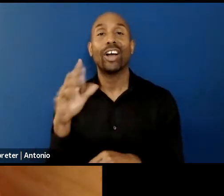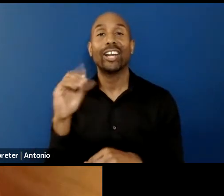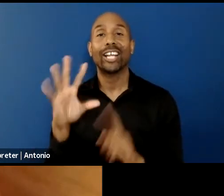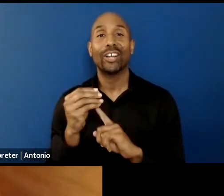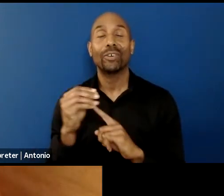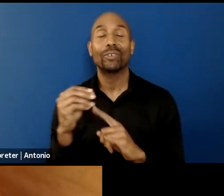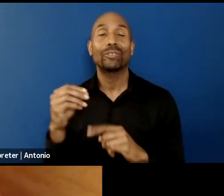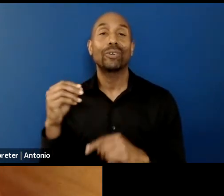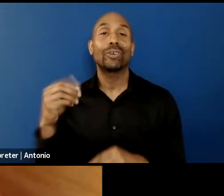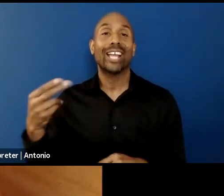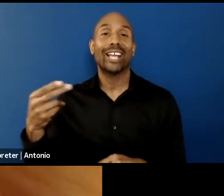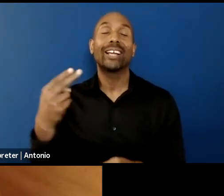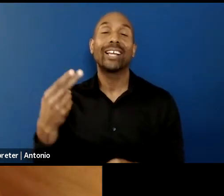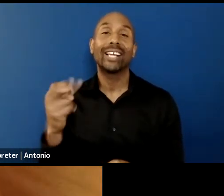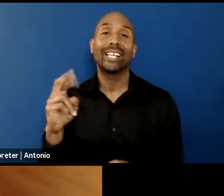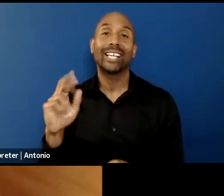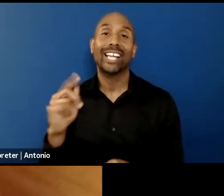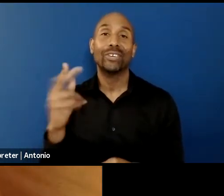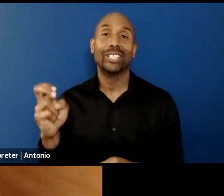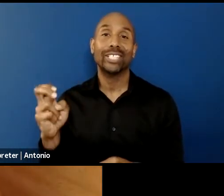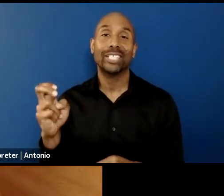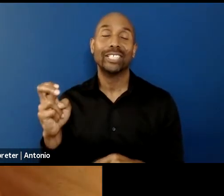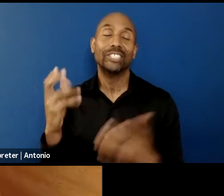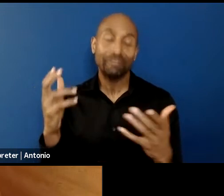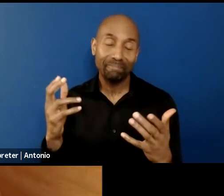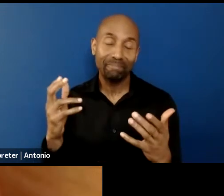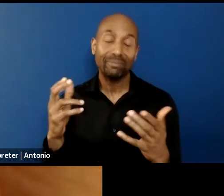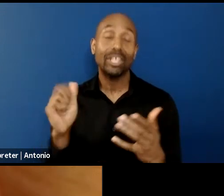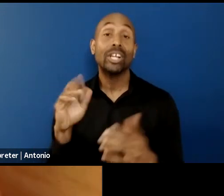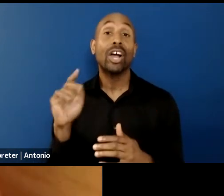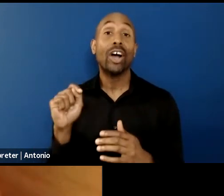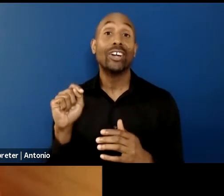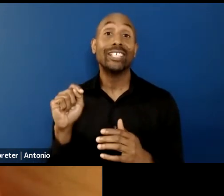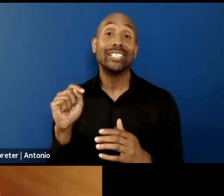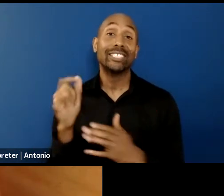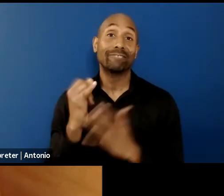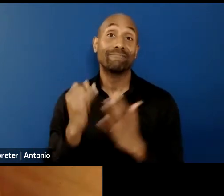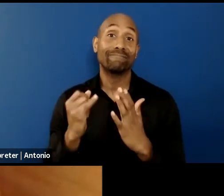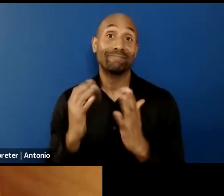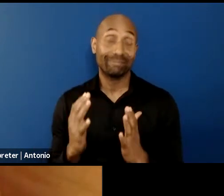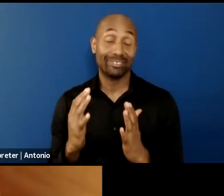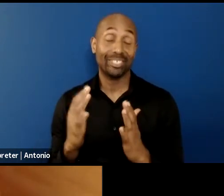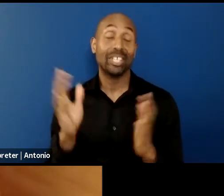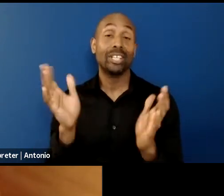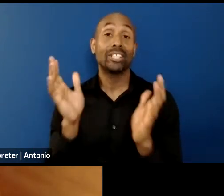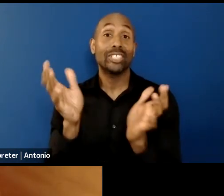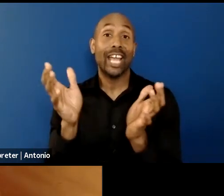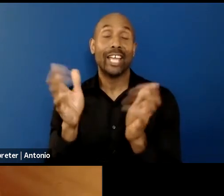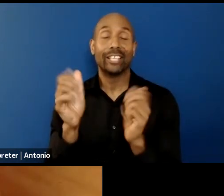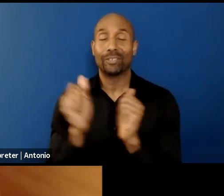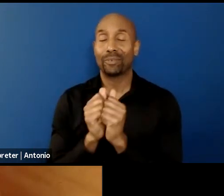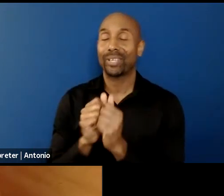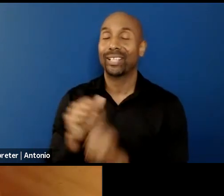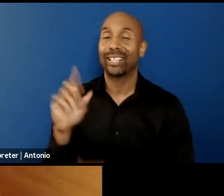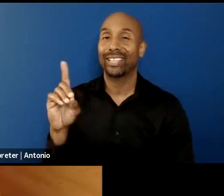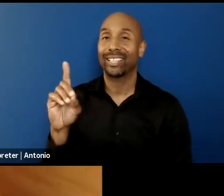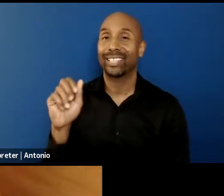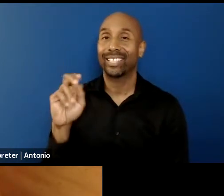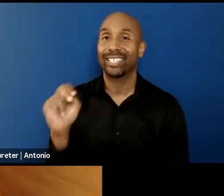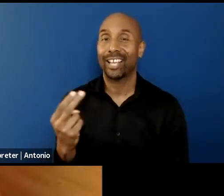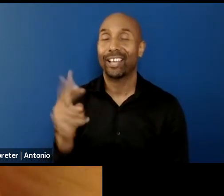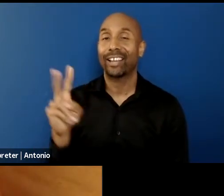Jan Vaux. So it's one of these multi-continental events